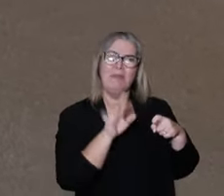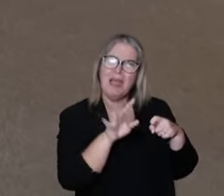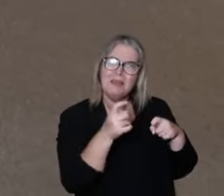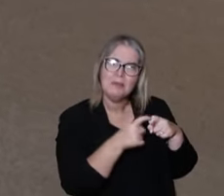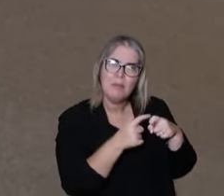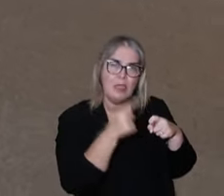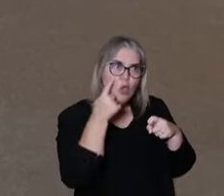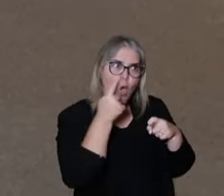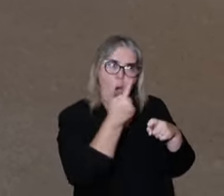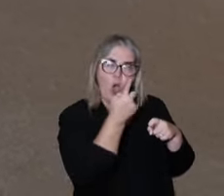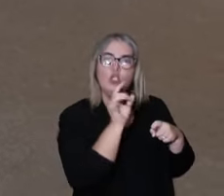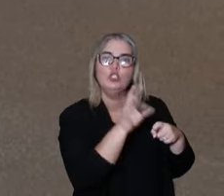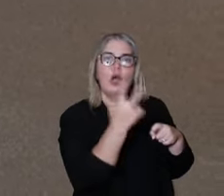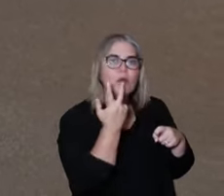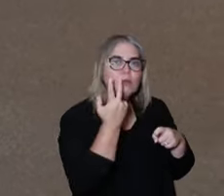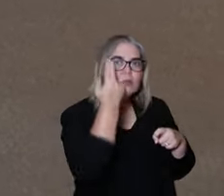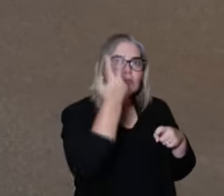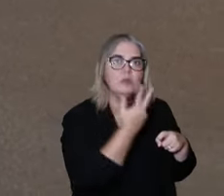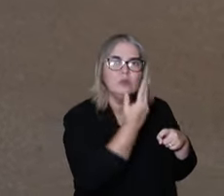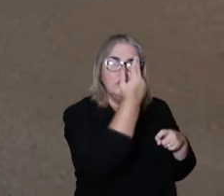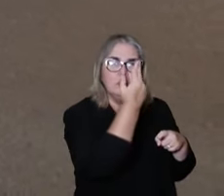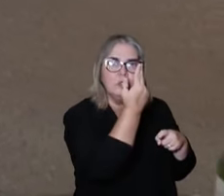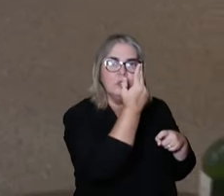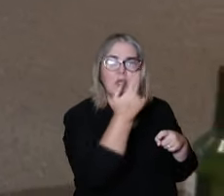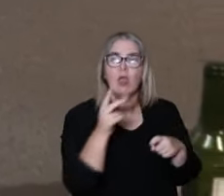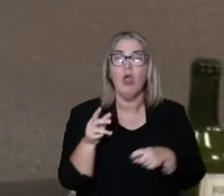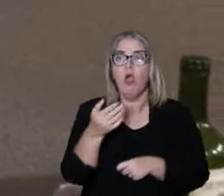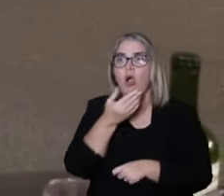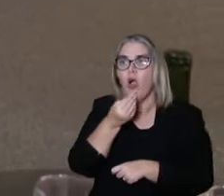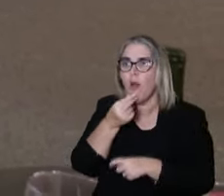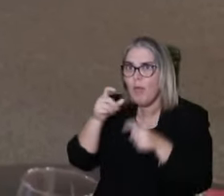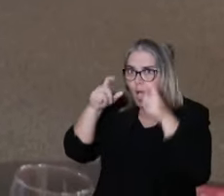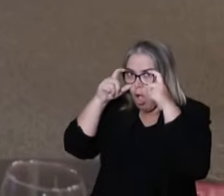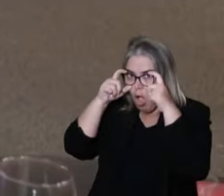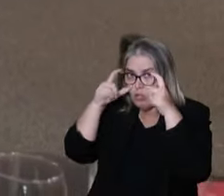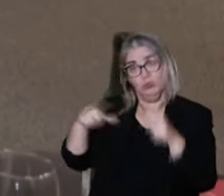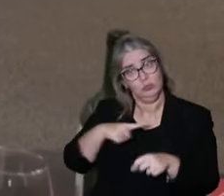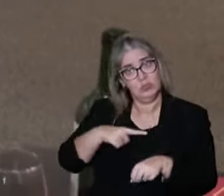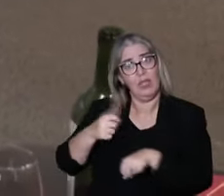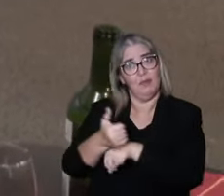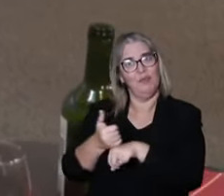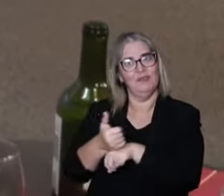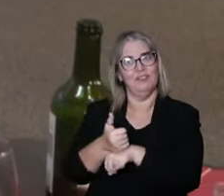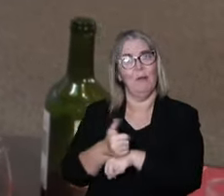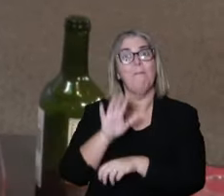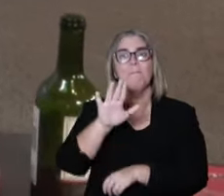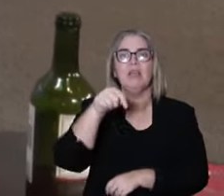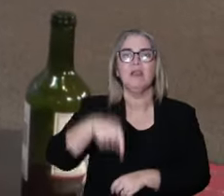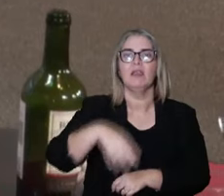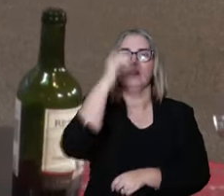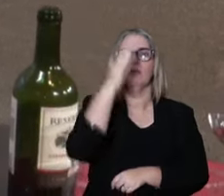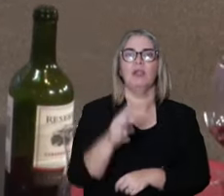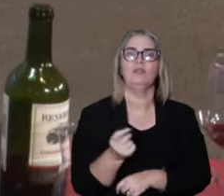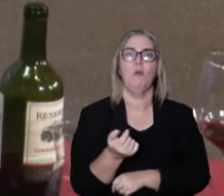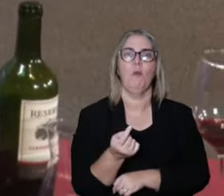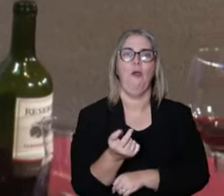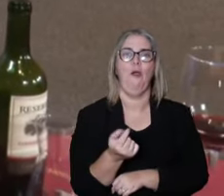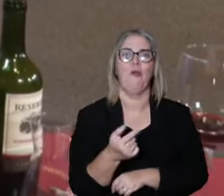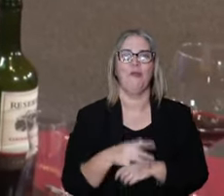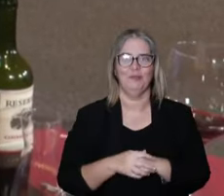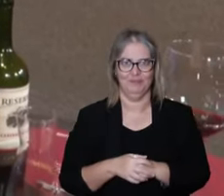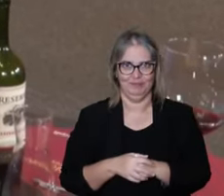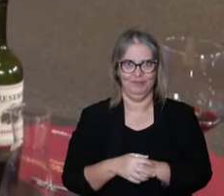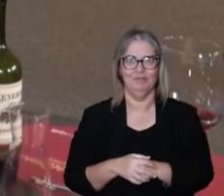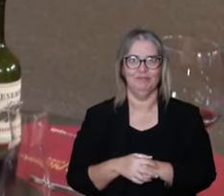complexities, that needs different and difficult procedures and complex procedures. So we have a